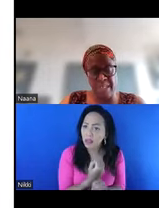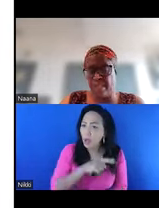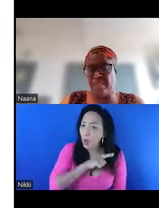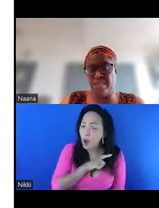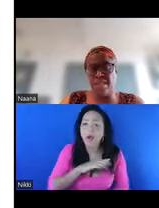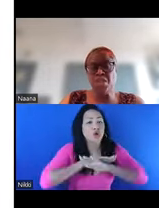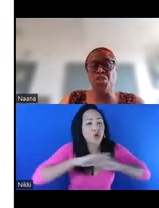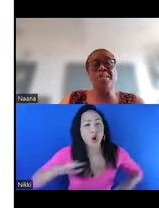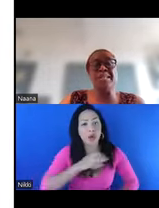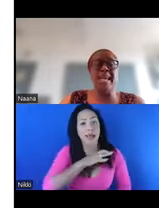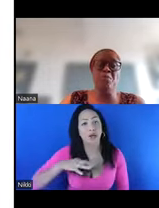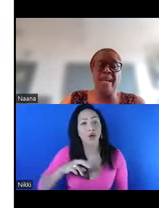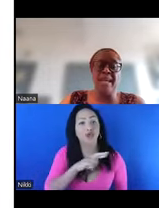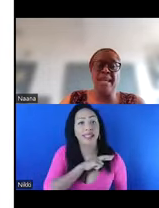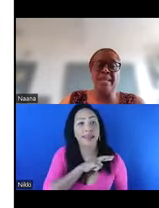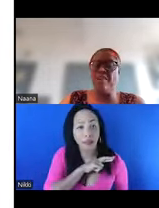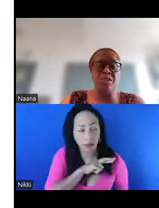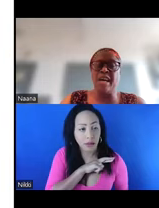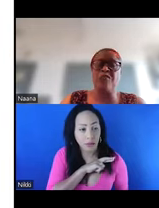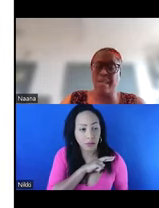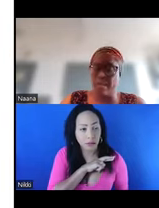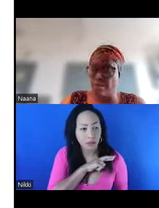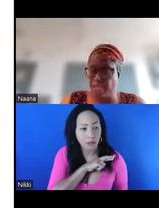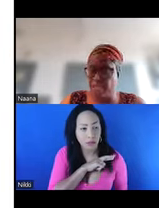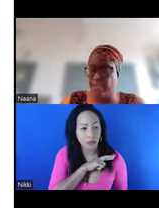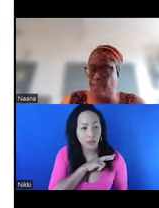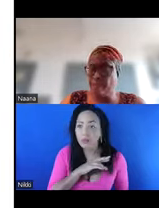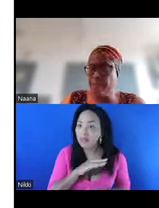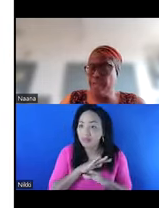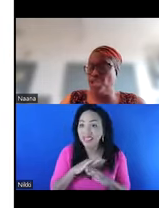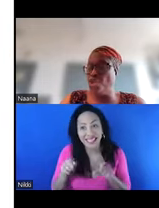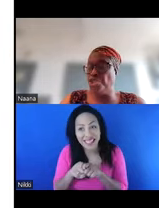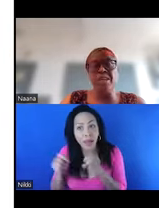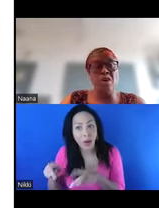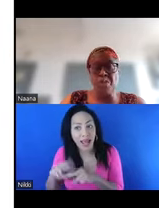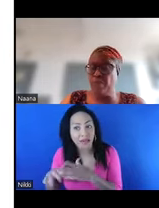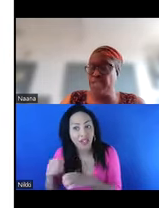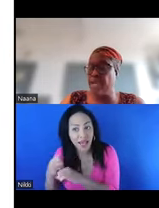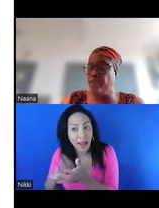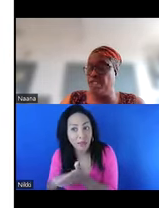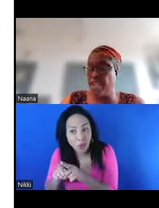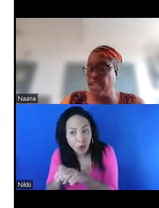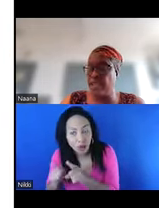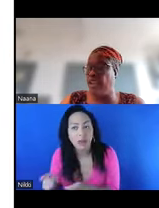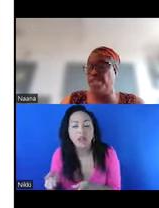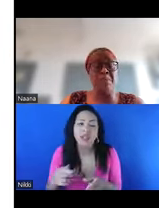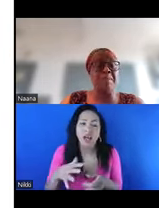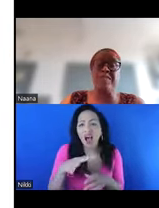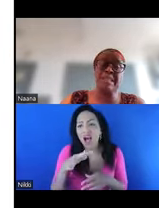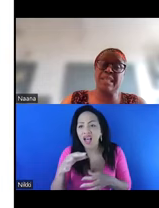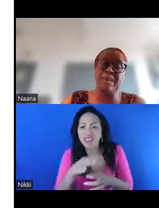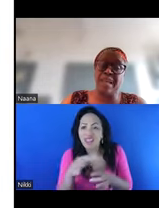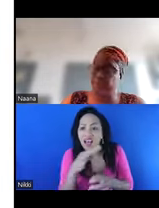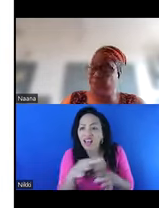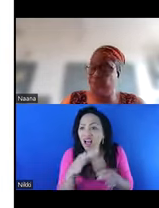non-medical reasons. So in the same way, they are not done for medical reasons. The social norms of designer vaginas and FGM